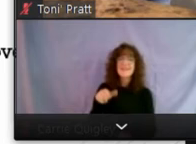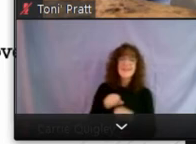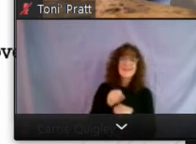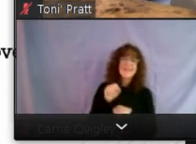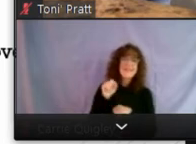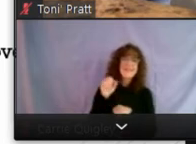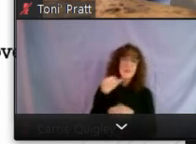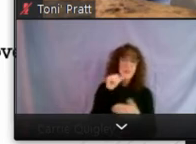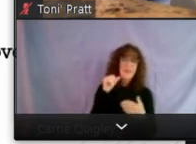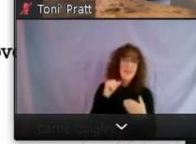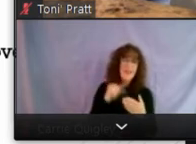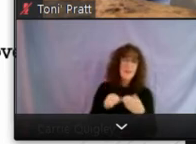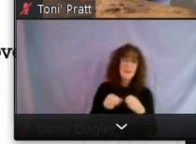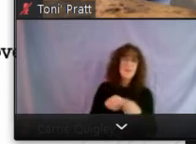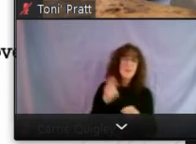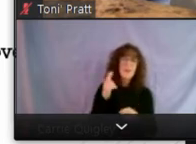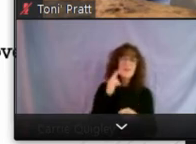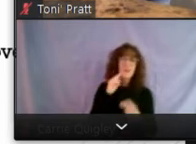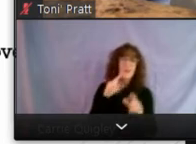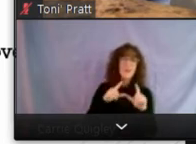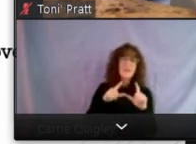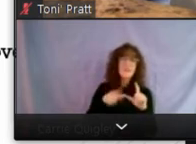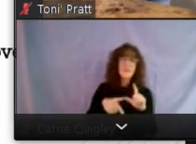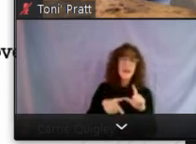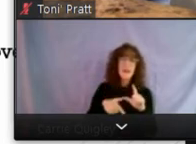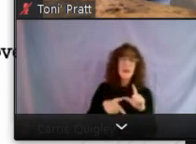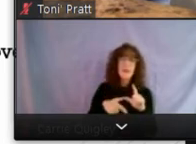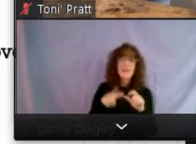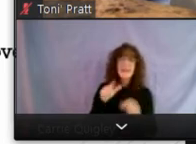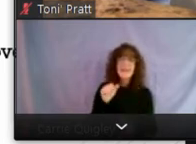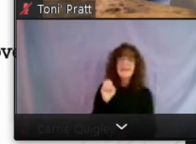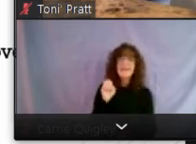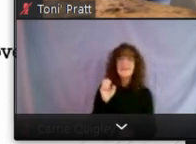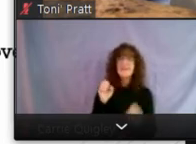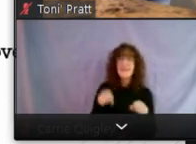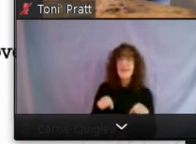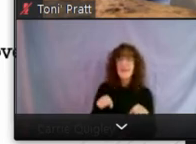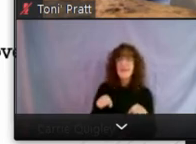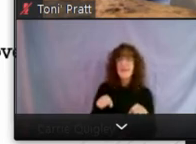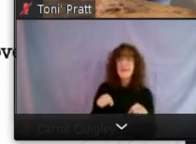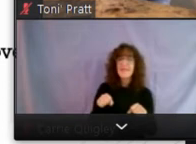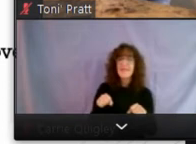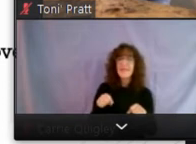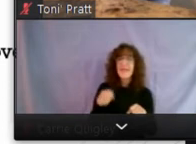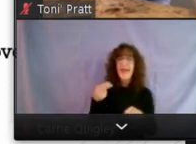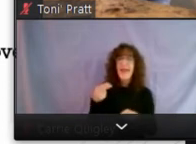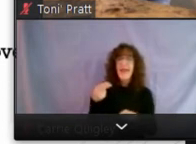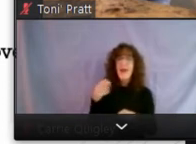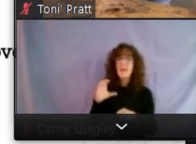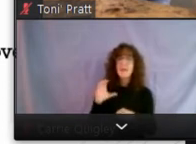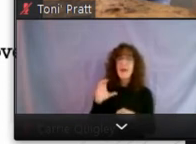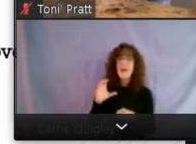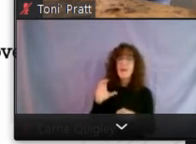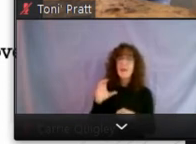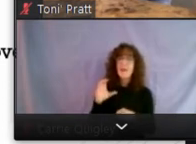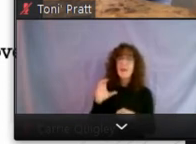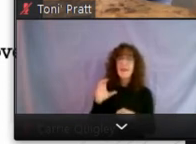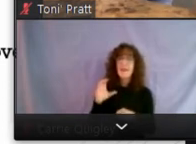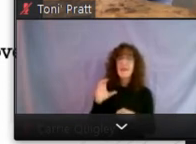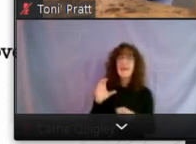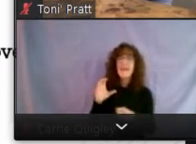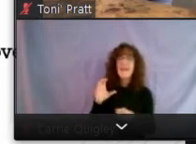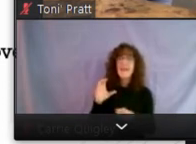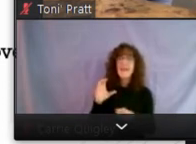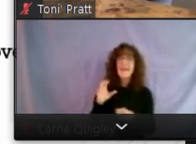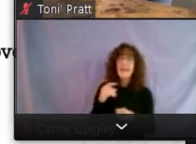um, for the expiring, uh, uh, lease or tenancy. Howard County has stepped into that void and